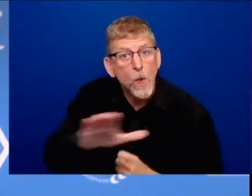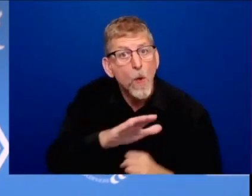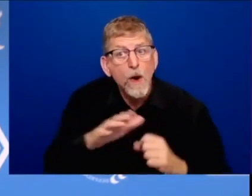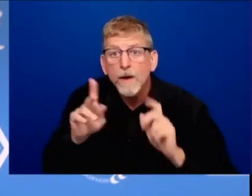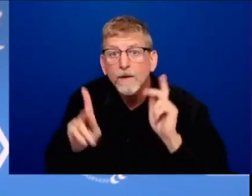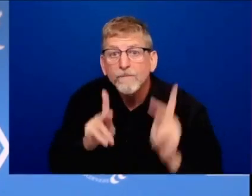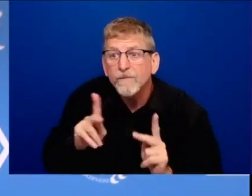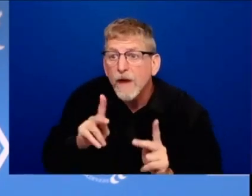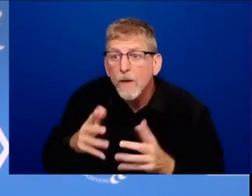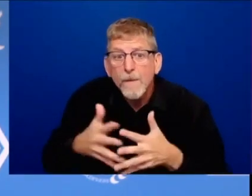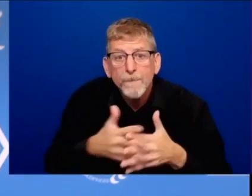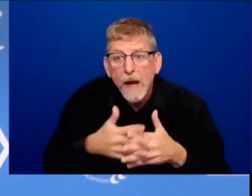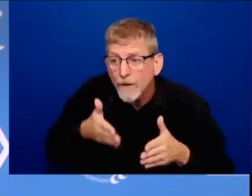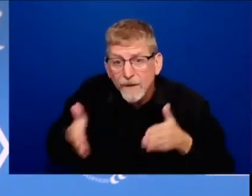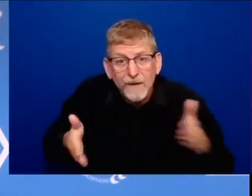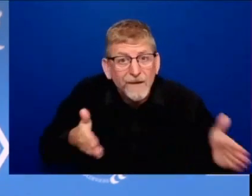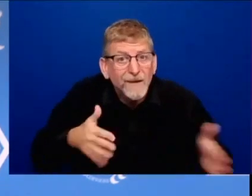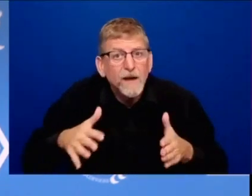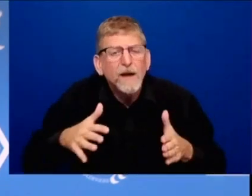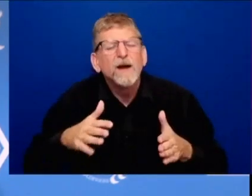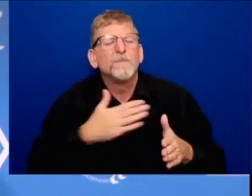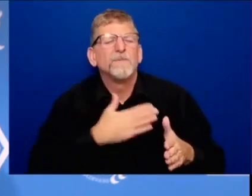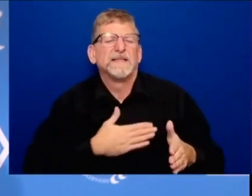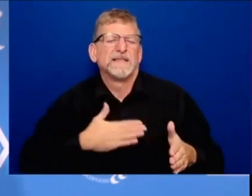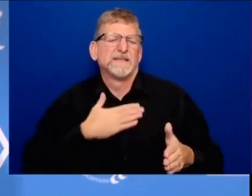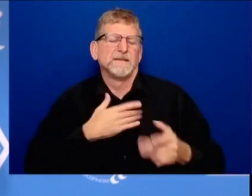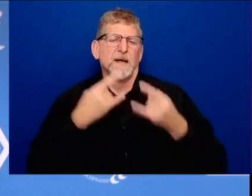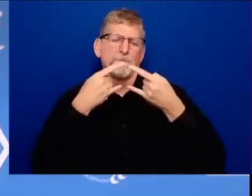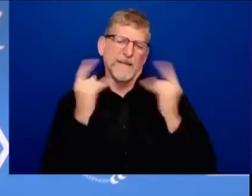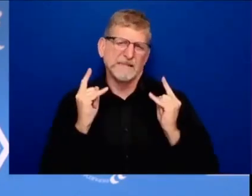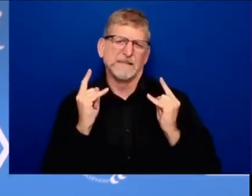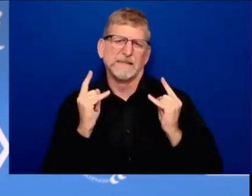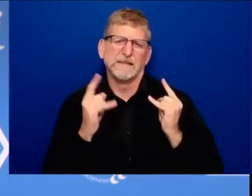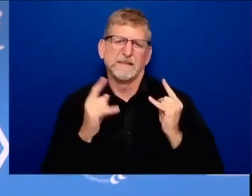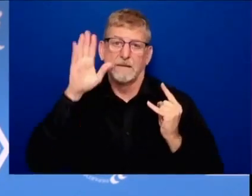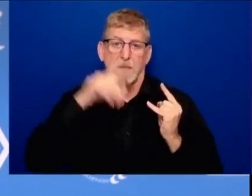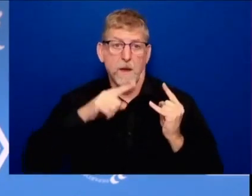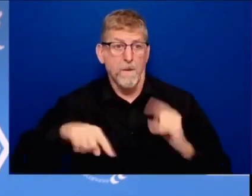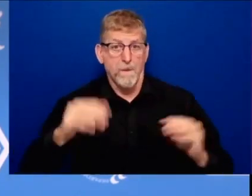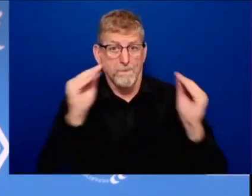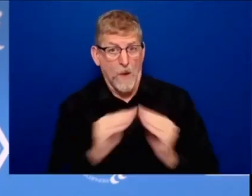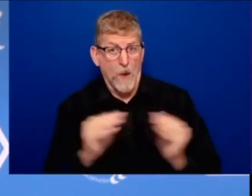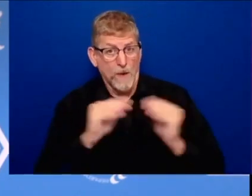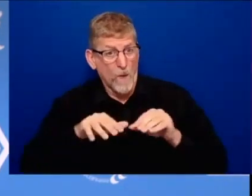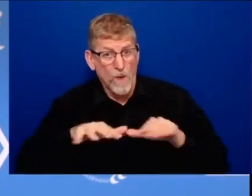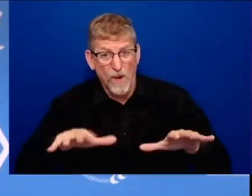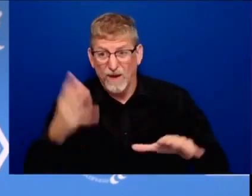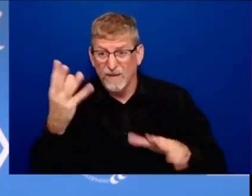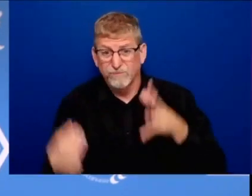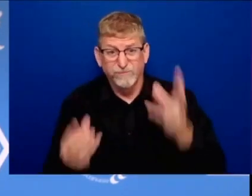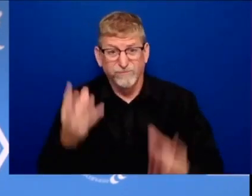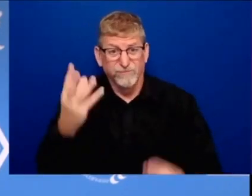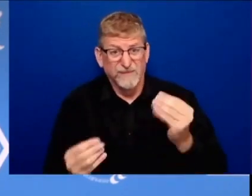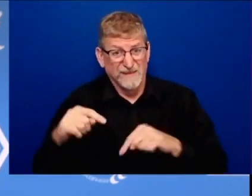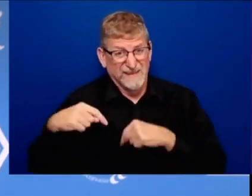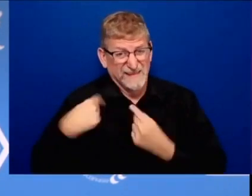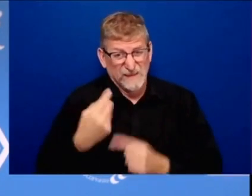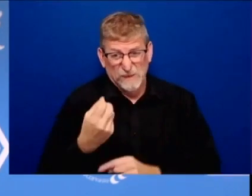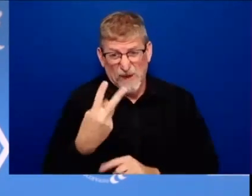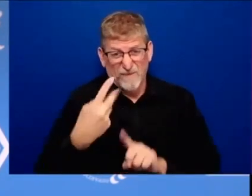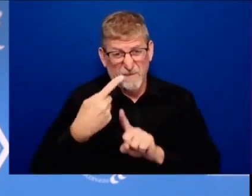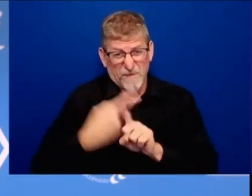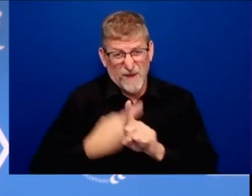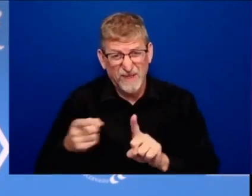in the last 12 months in the last 12 months then died in all four years in world war ii